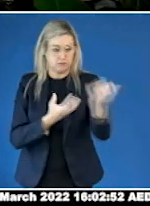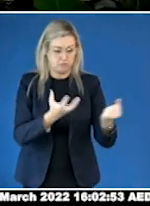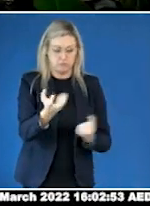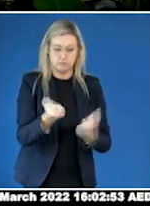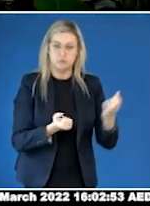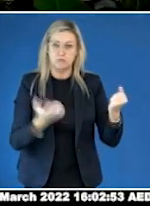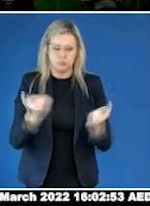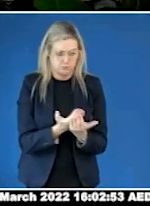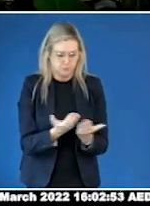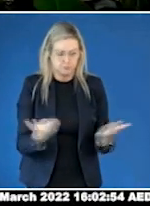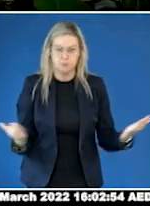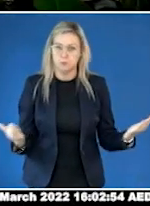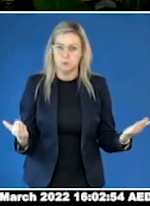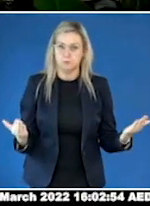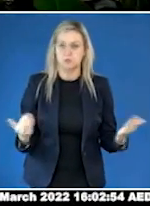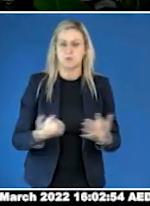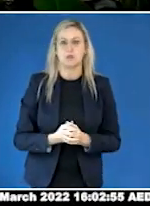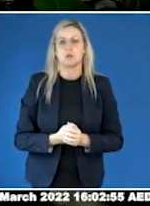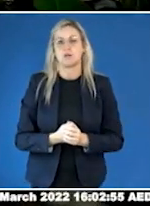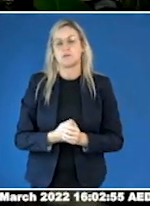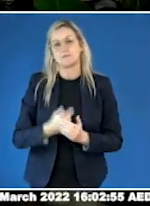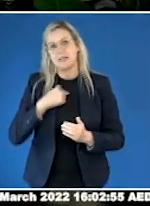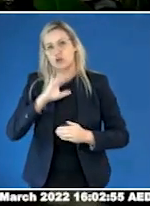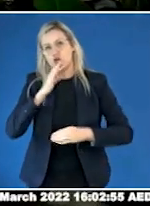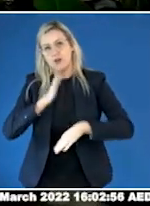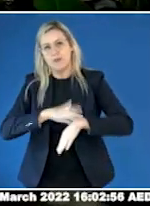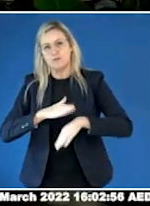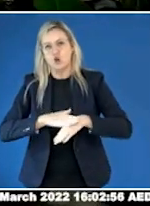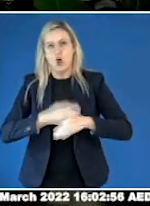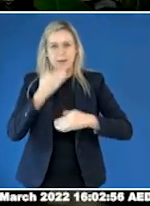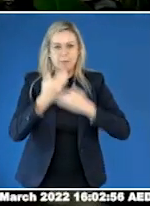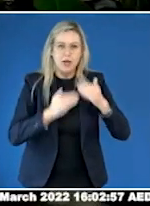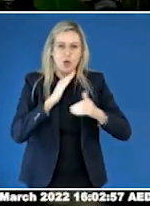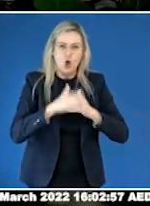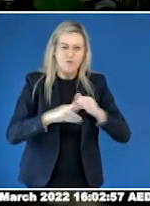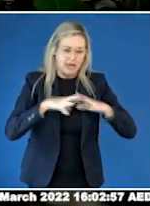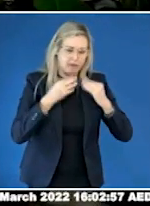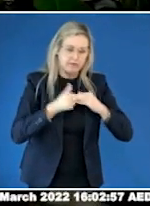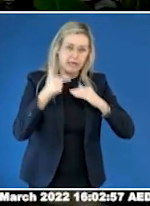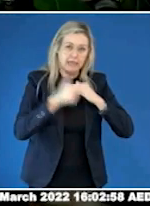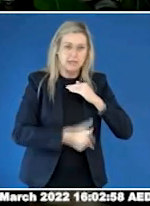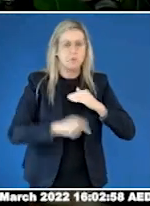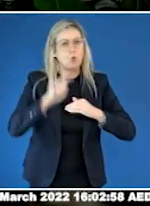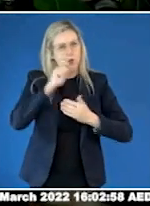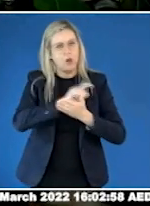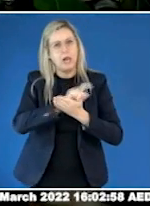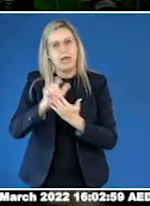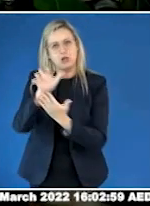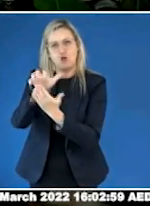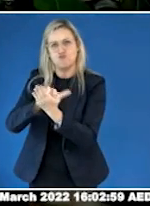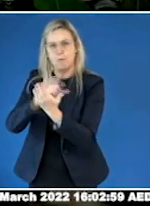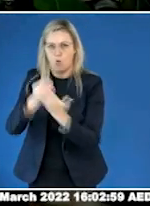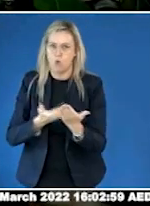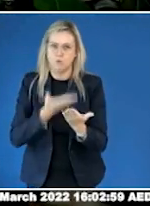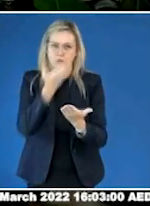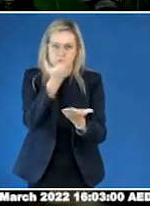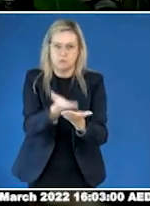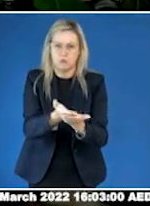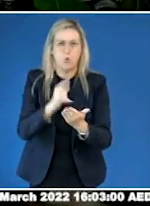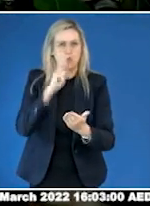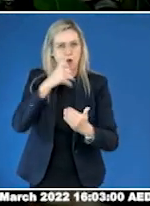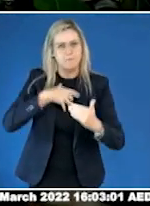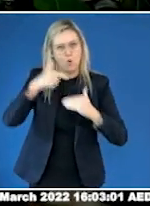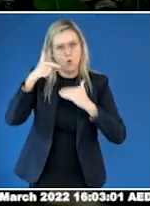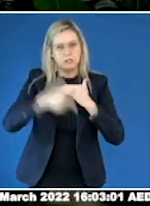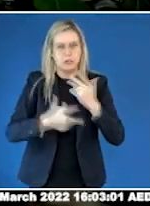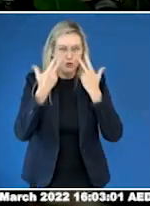I will not have a chance to go through all the observations today. I will table that in our report, which lays out a very bleak future for our community